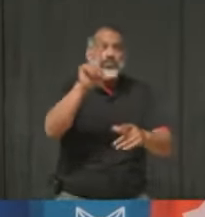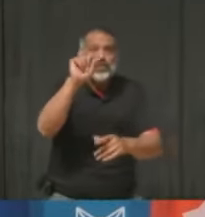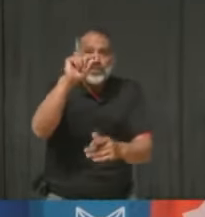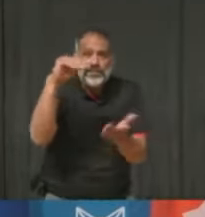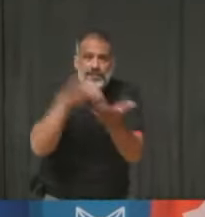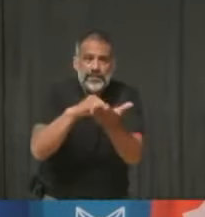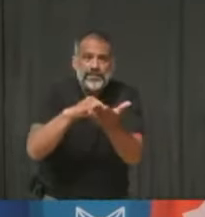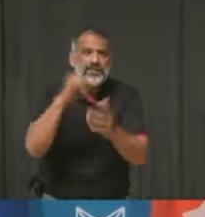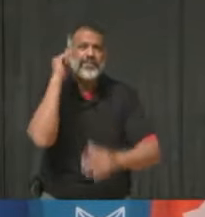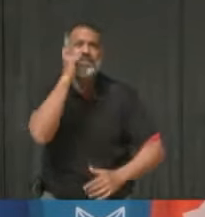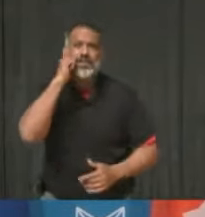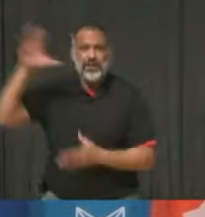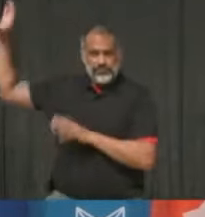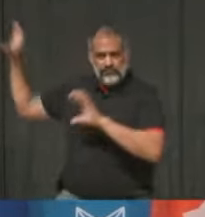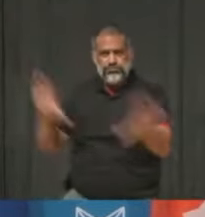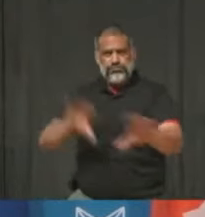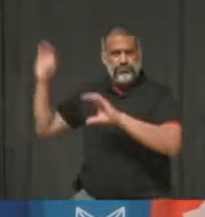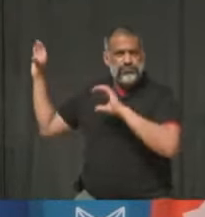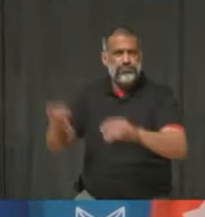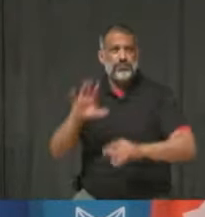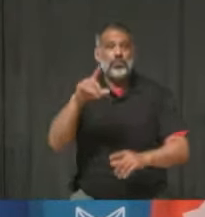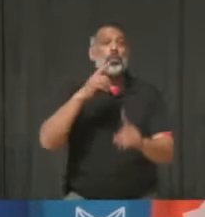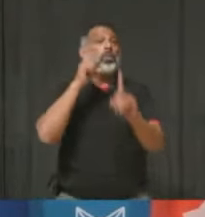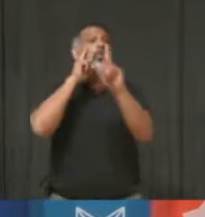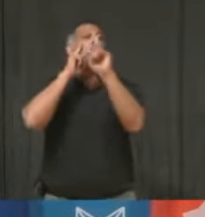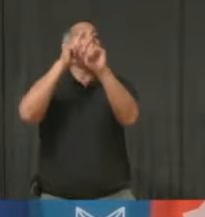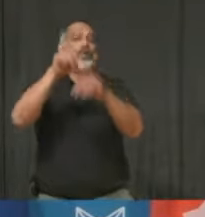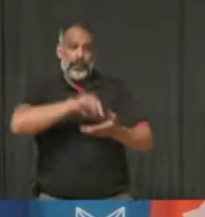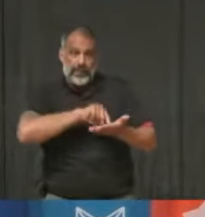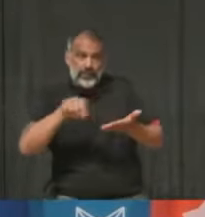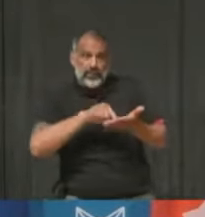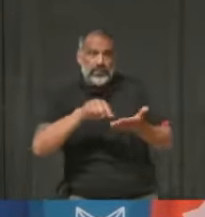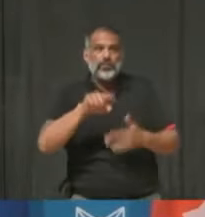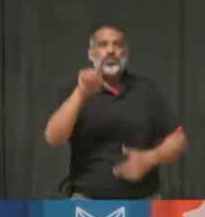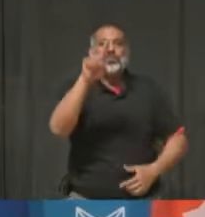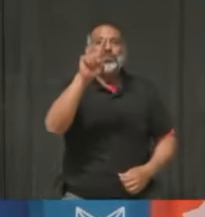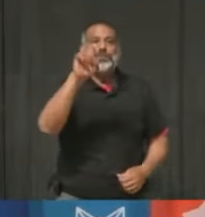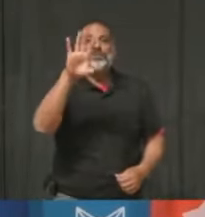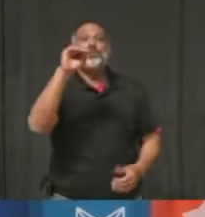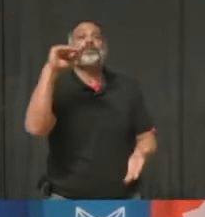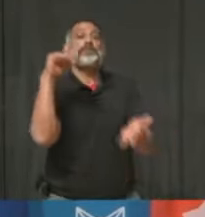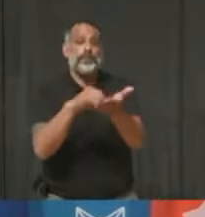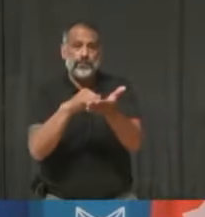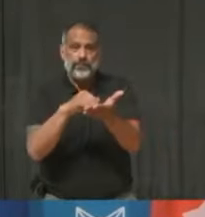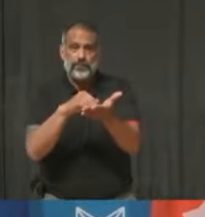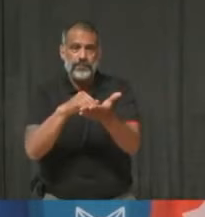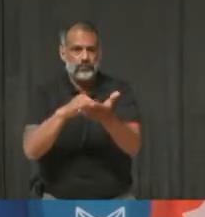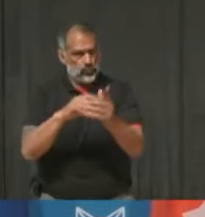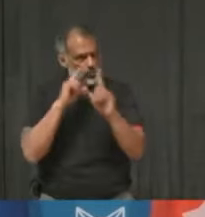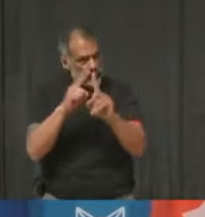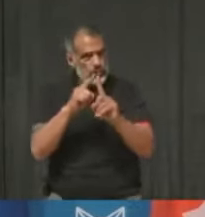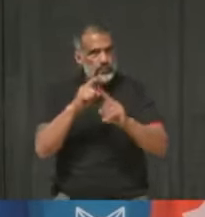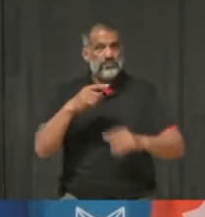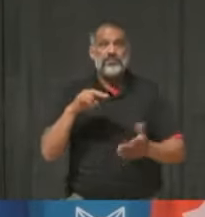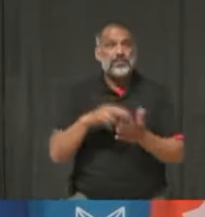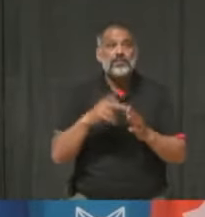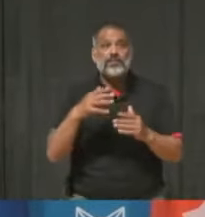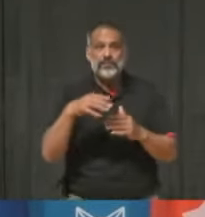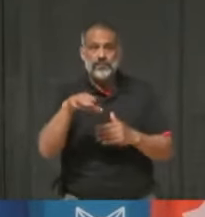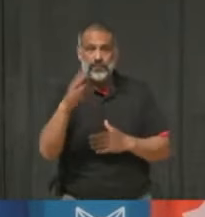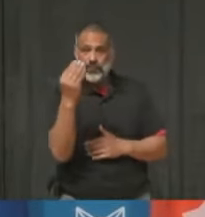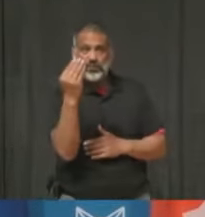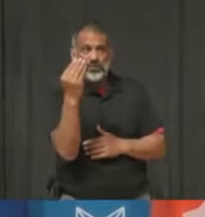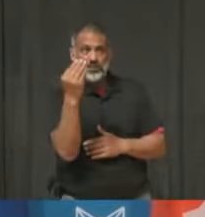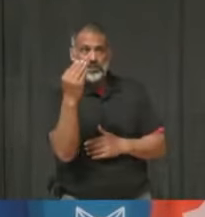150,000 doses targeted for this week alone, equivalent to adding almost 14% more first dose coverage